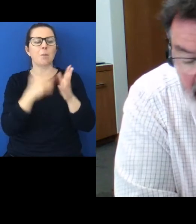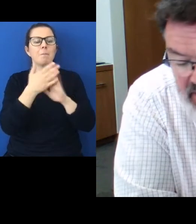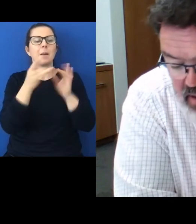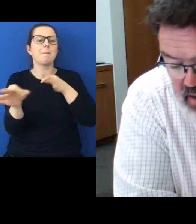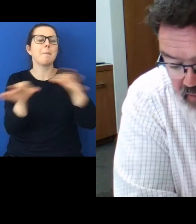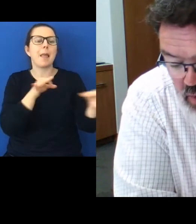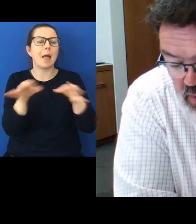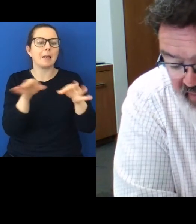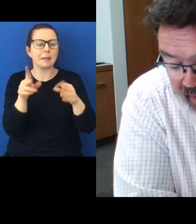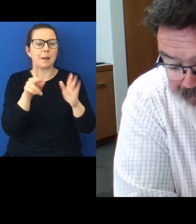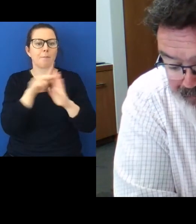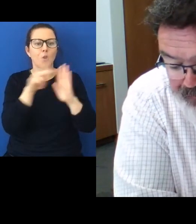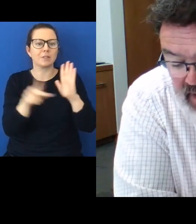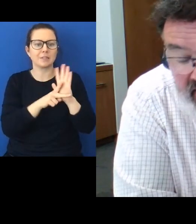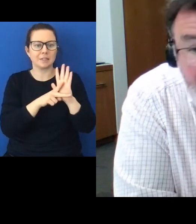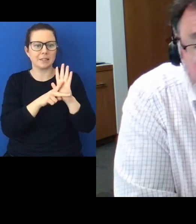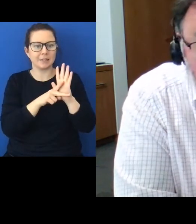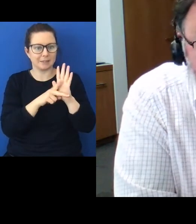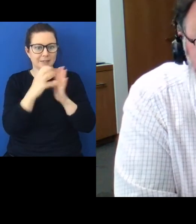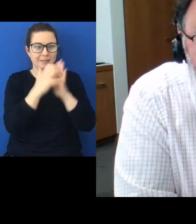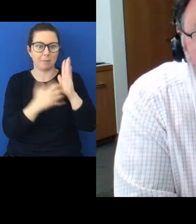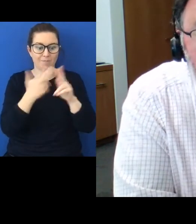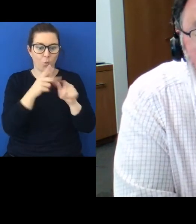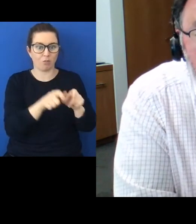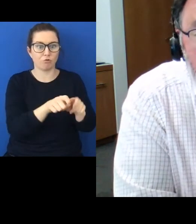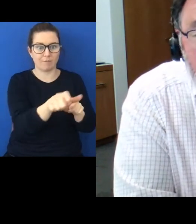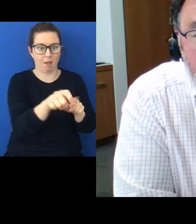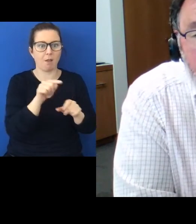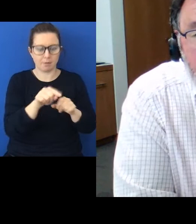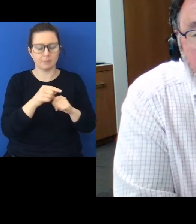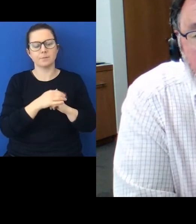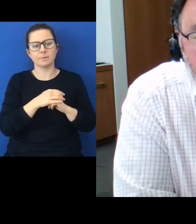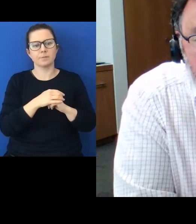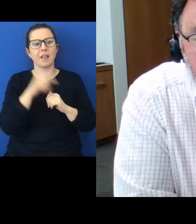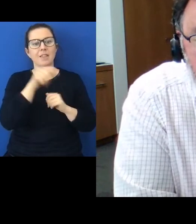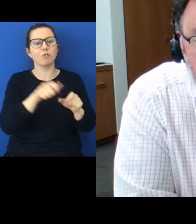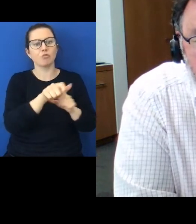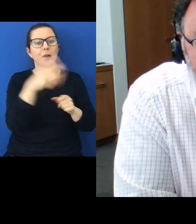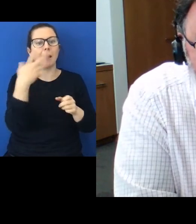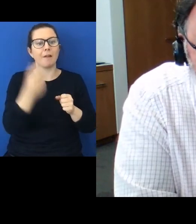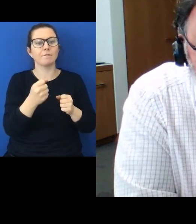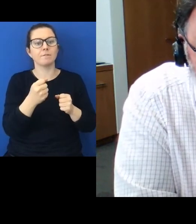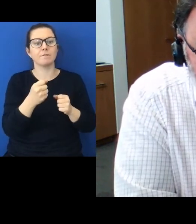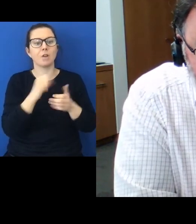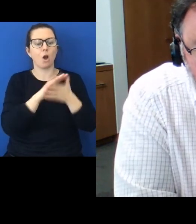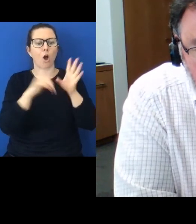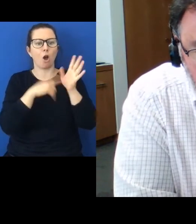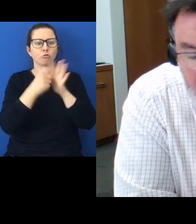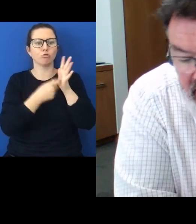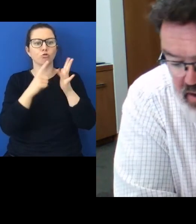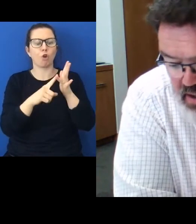statement for the river now this is a river which has relatively significant hydroelectric